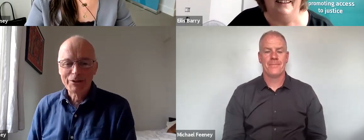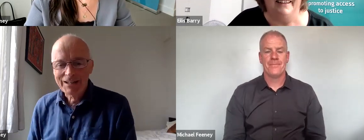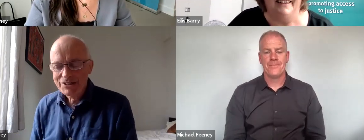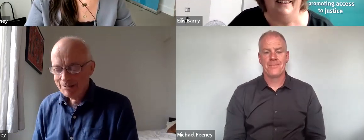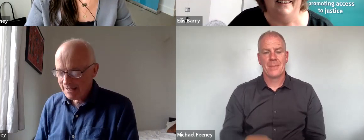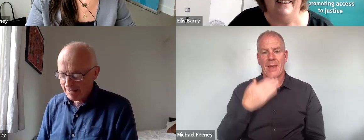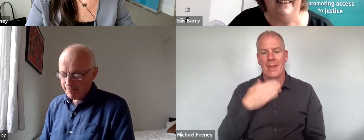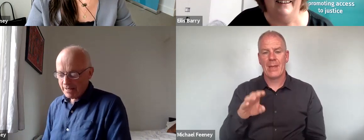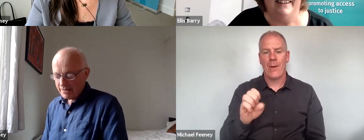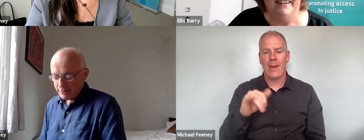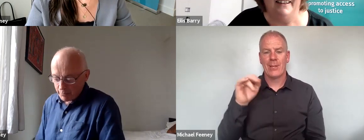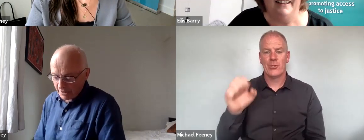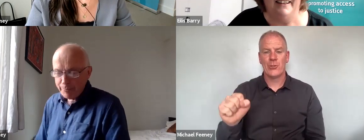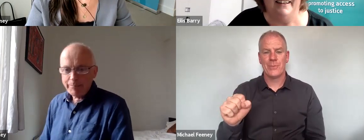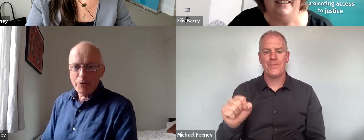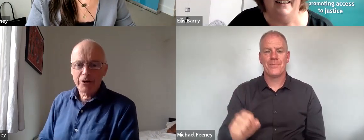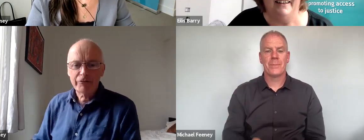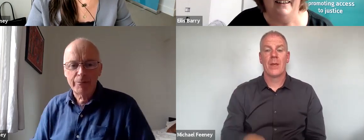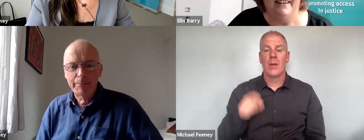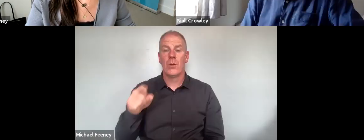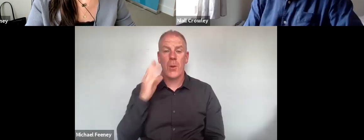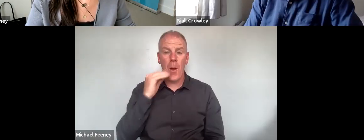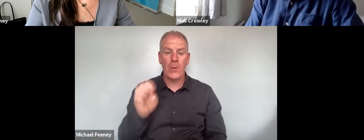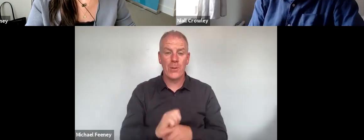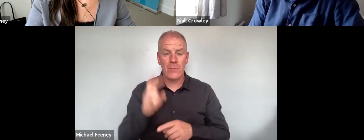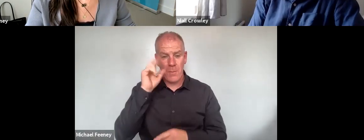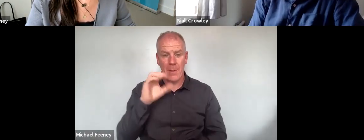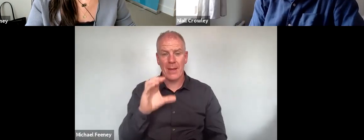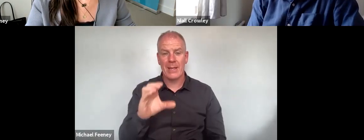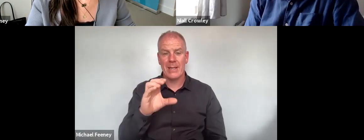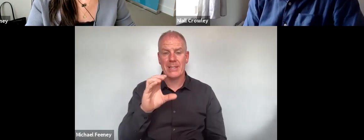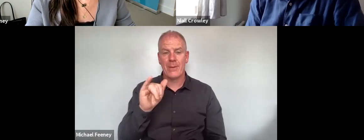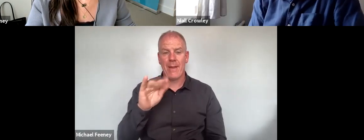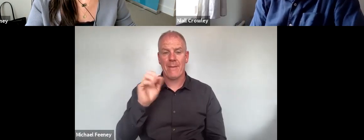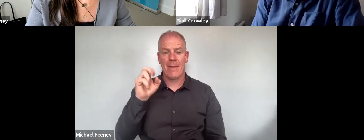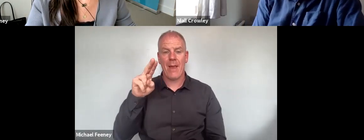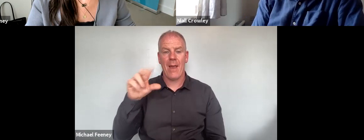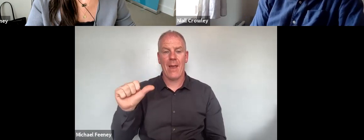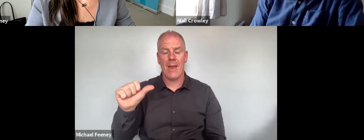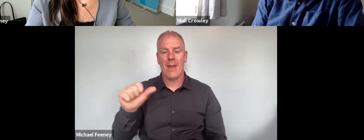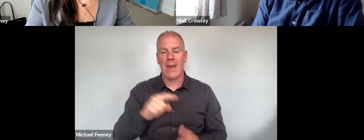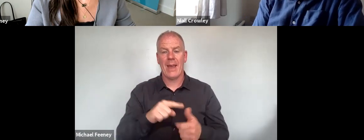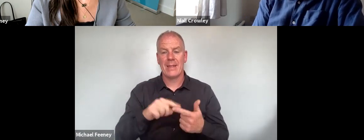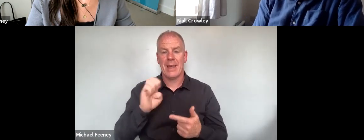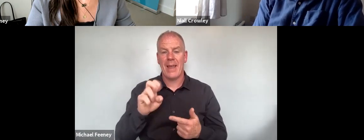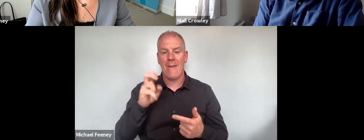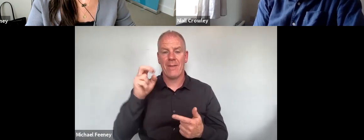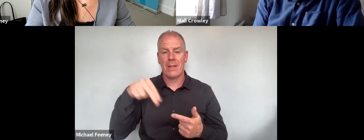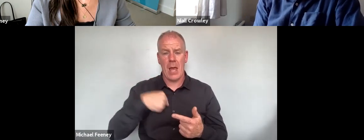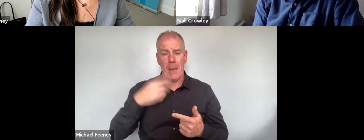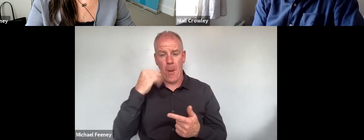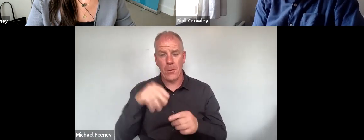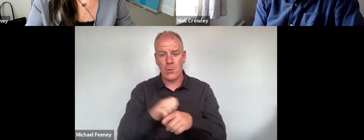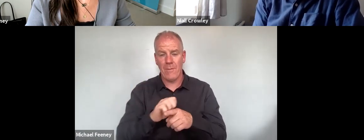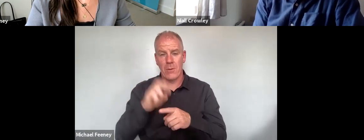Thanks very much, Eilish. And while you might be old enough to remember Sylvia Meehan and Evelyn Owen and the work that they did, I'm equally old enough to